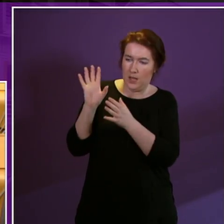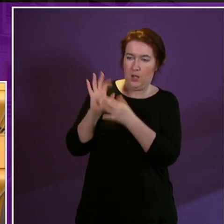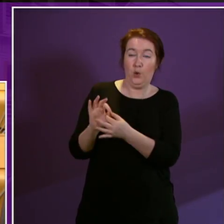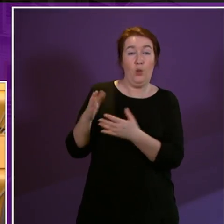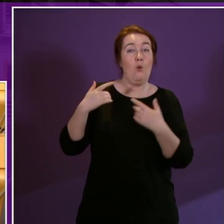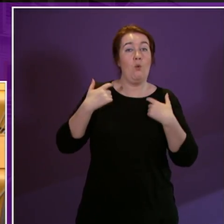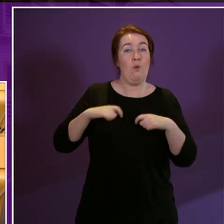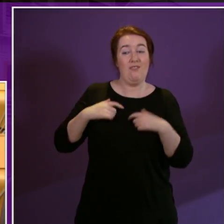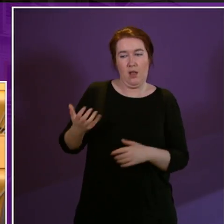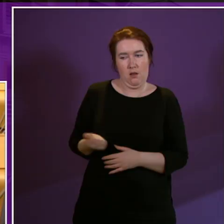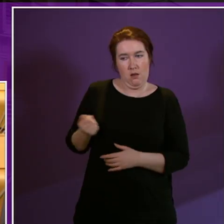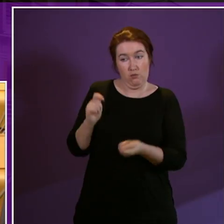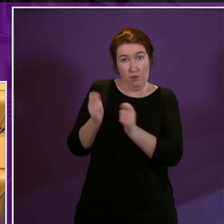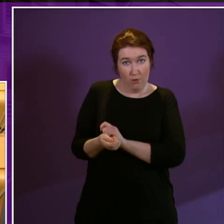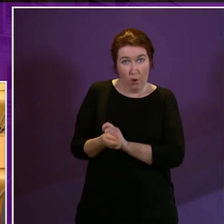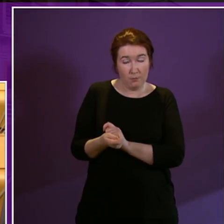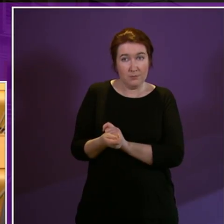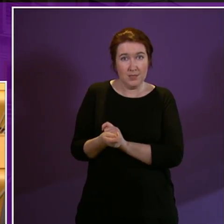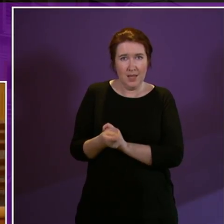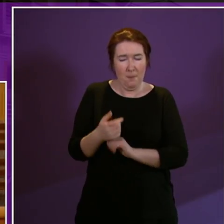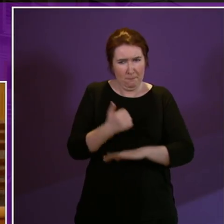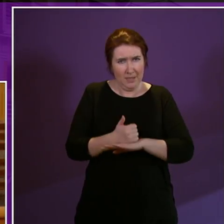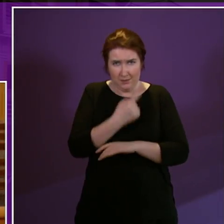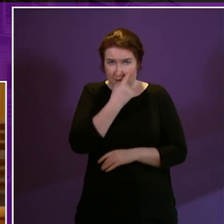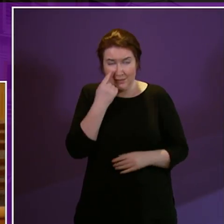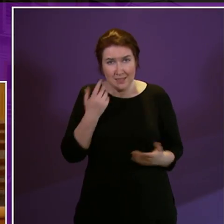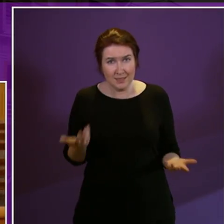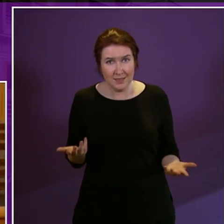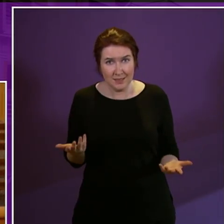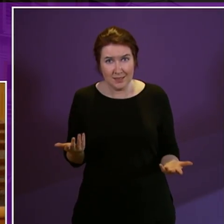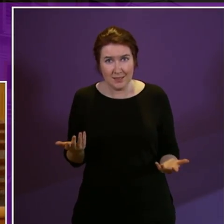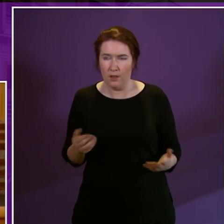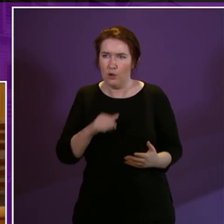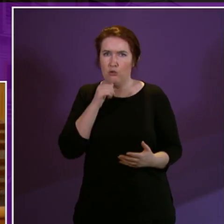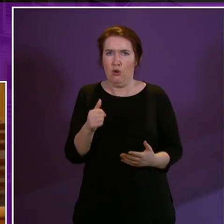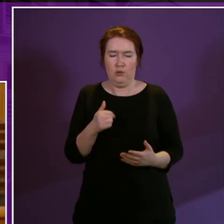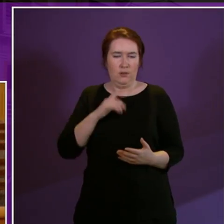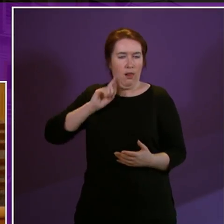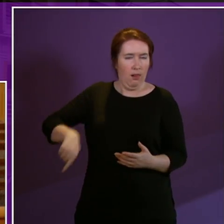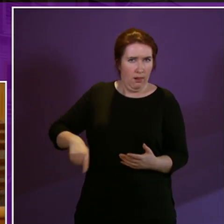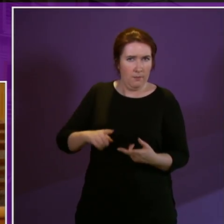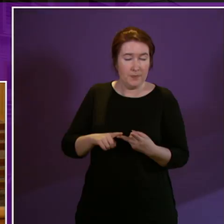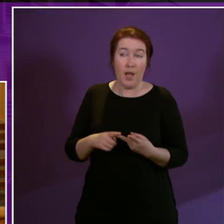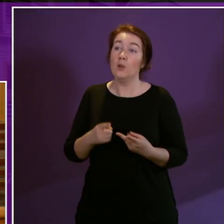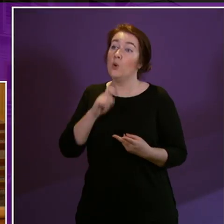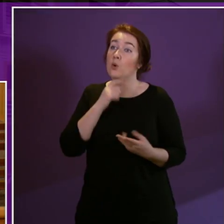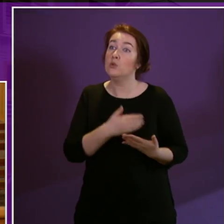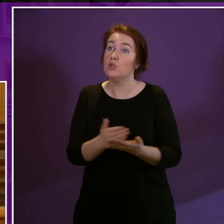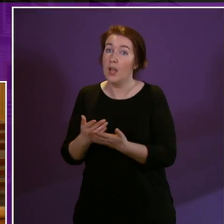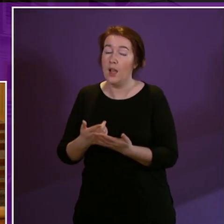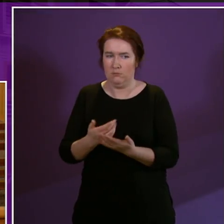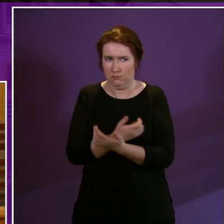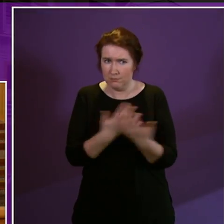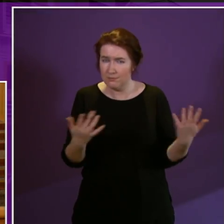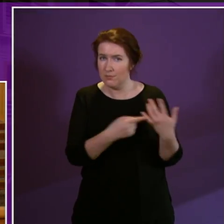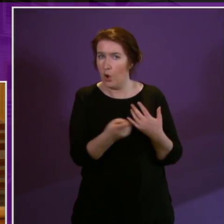the welfare reforms are not unfounded they are not redundant and they are shared by many particularly